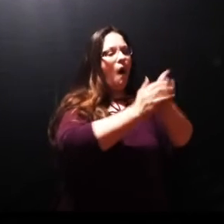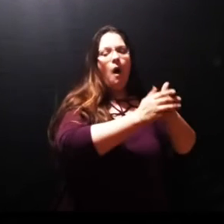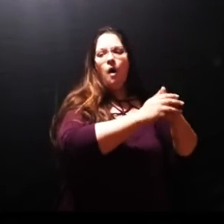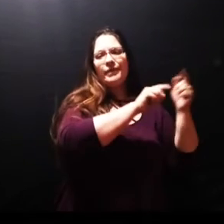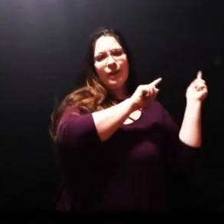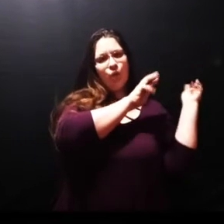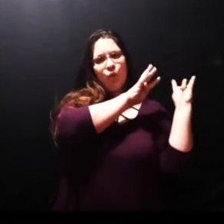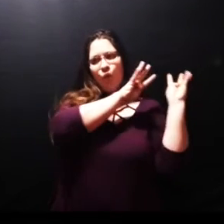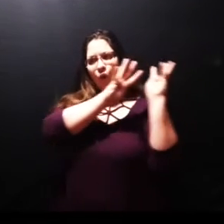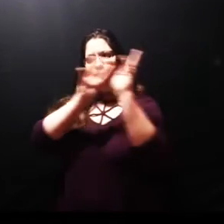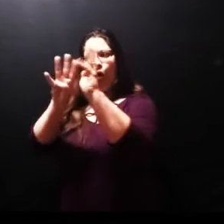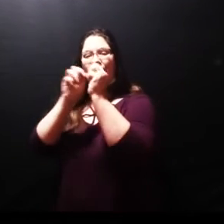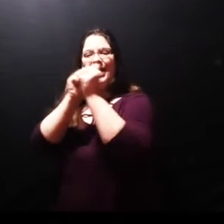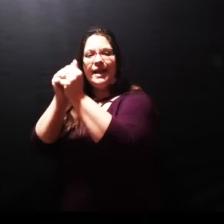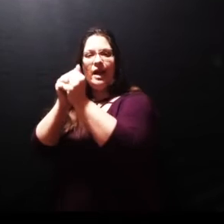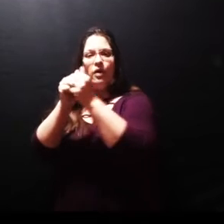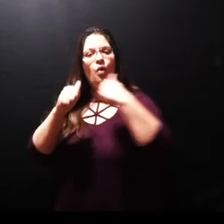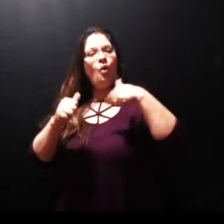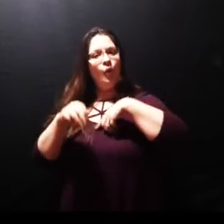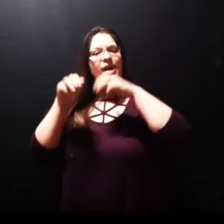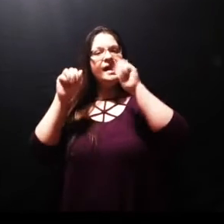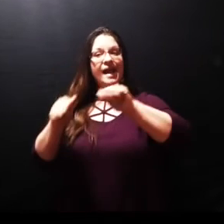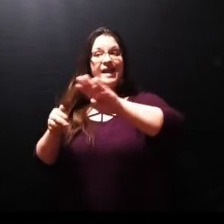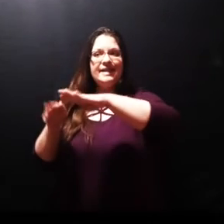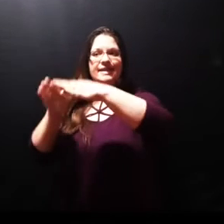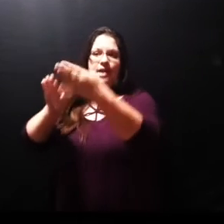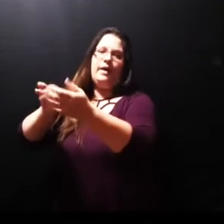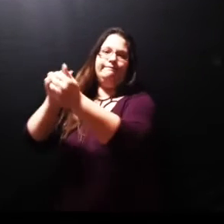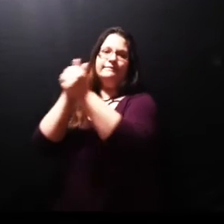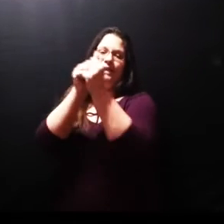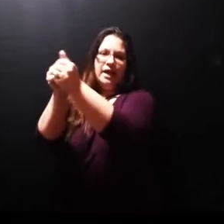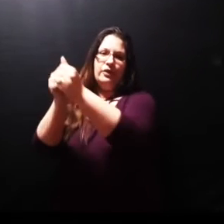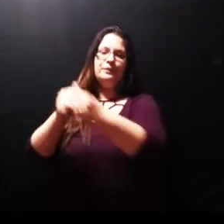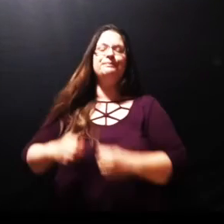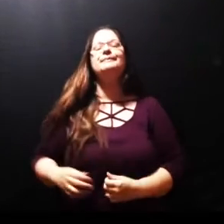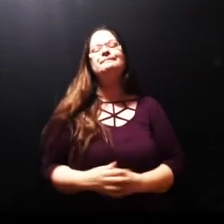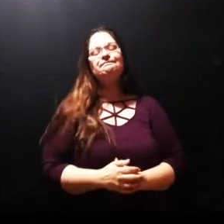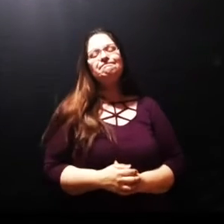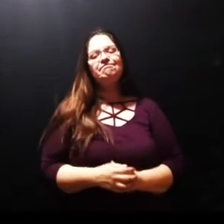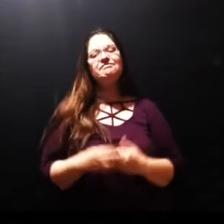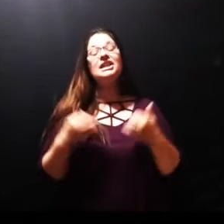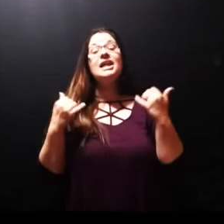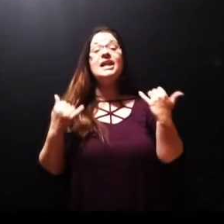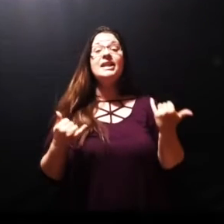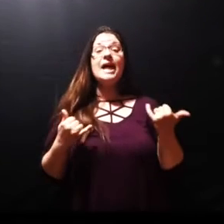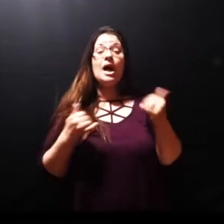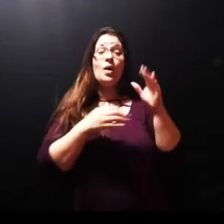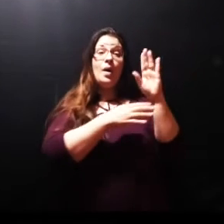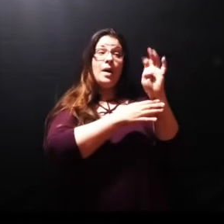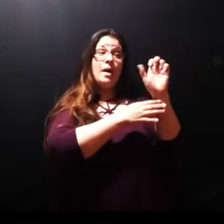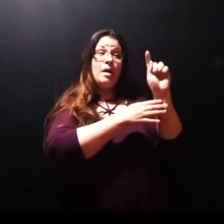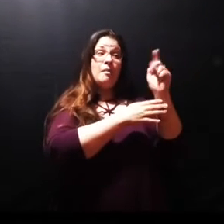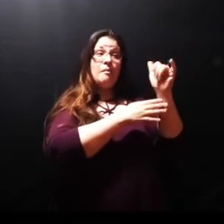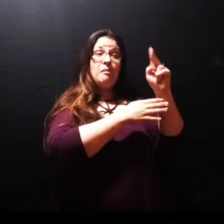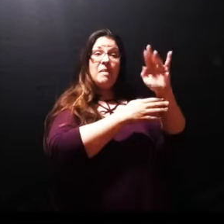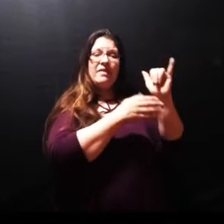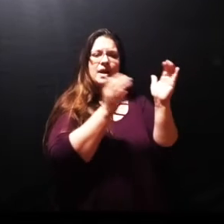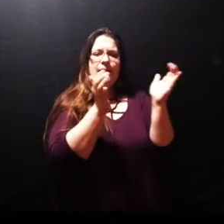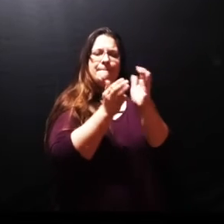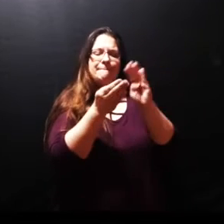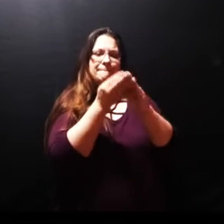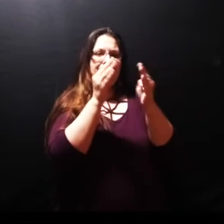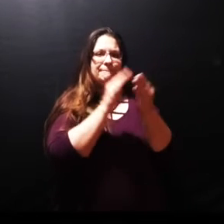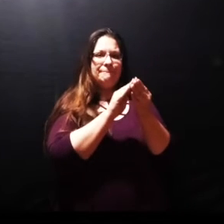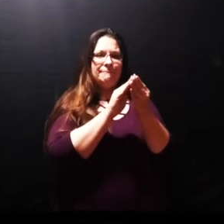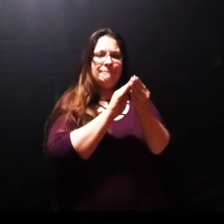but as we think about these verses Bethany was a little village adjacent to Jerusalem about two miles away